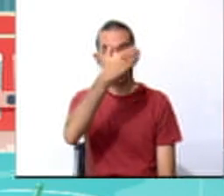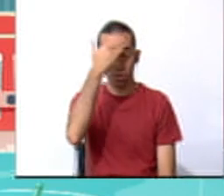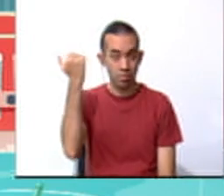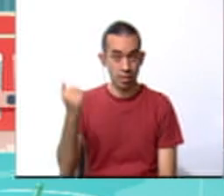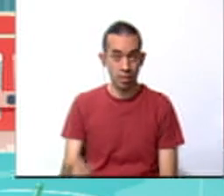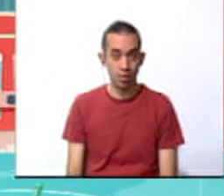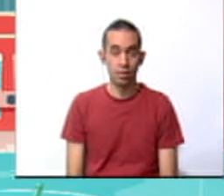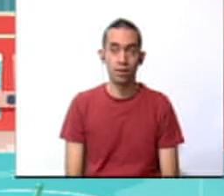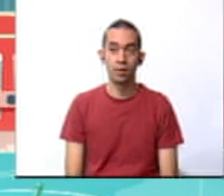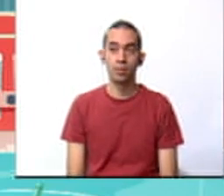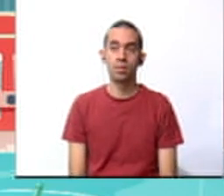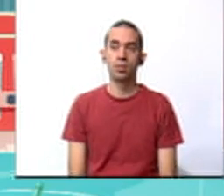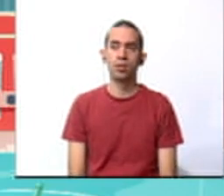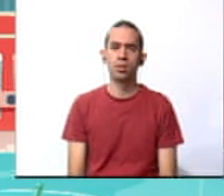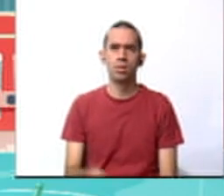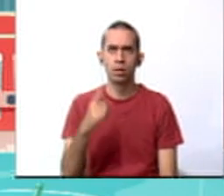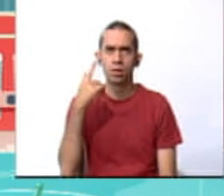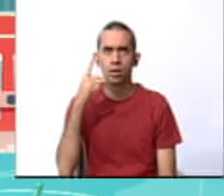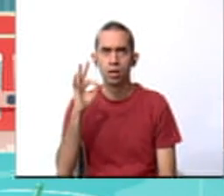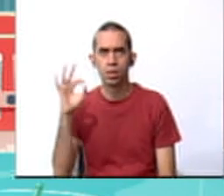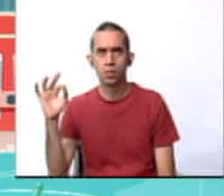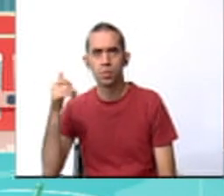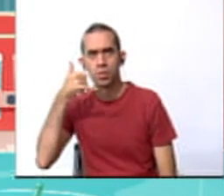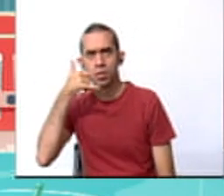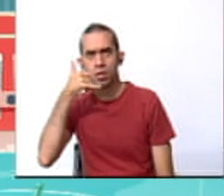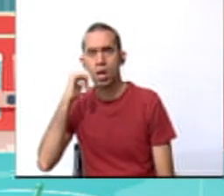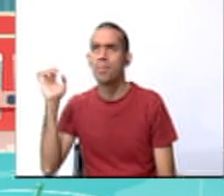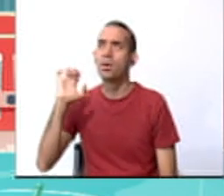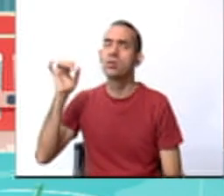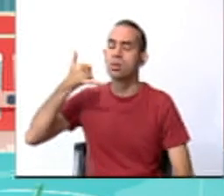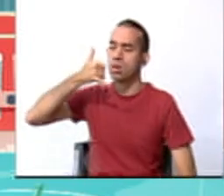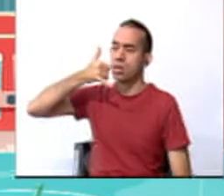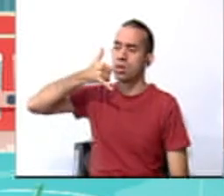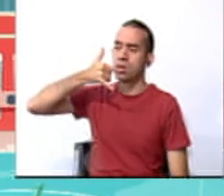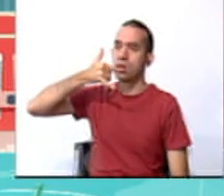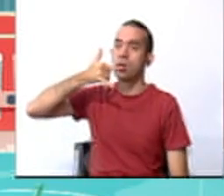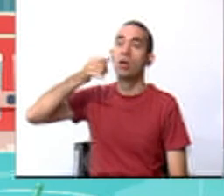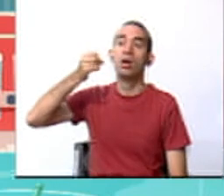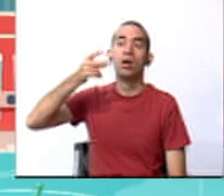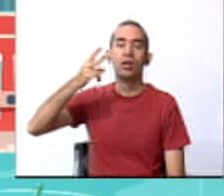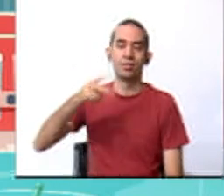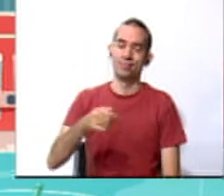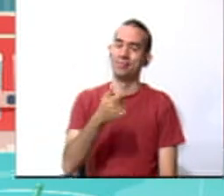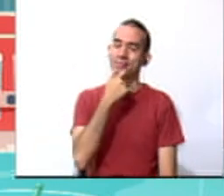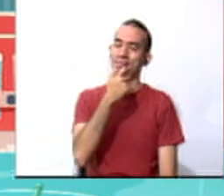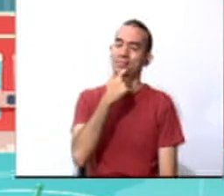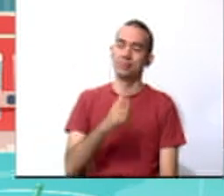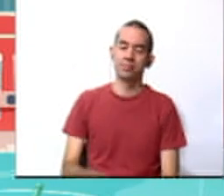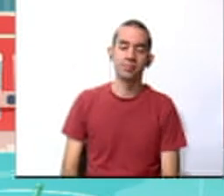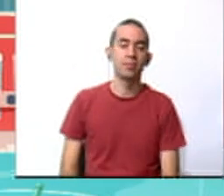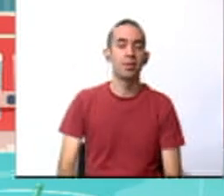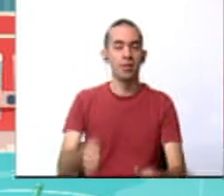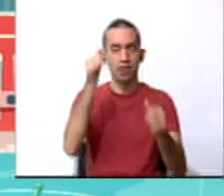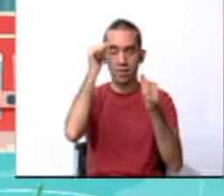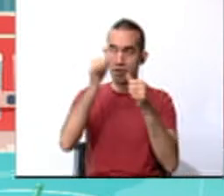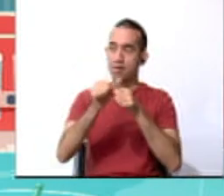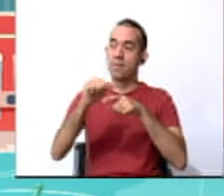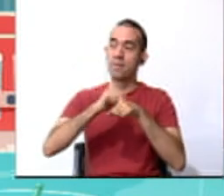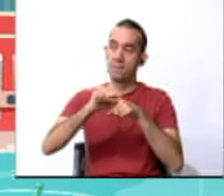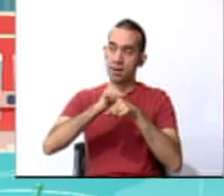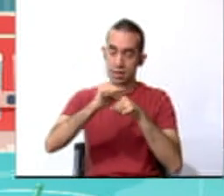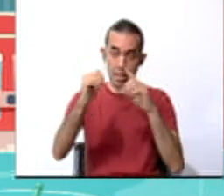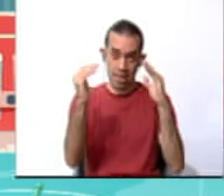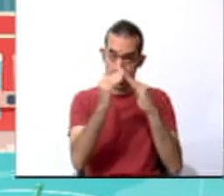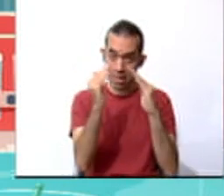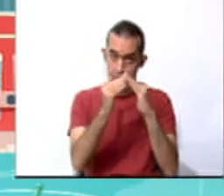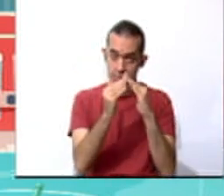911, what is your emergency? Okay. So remember to practice that at home